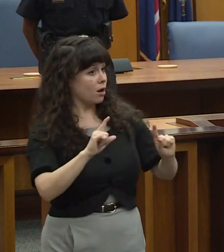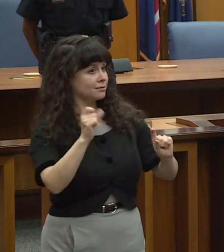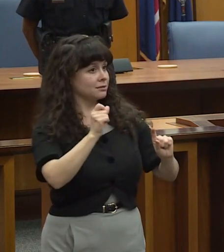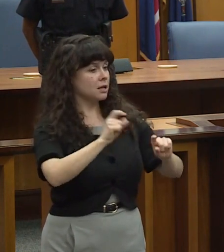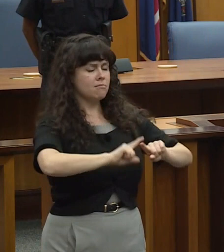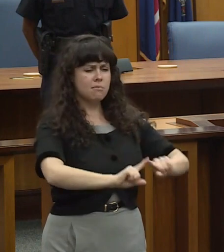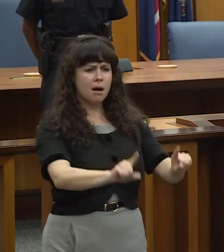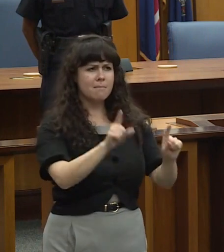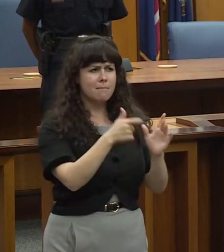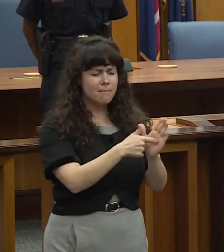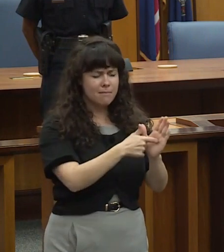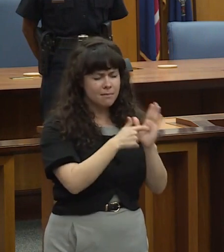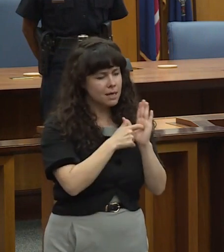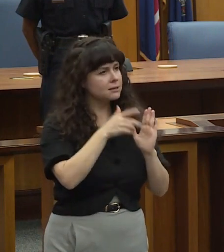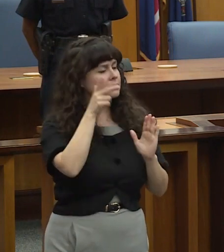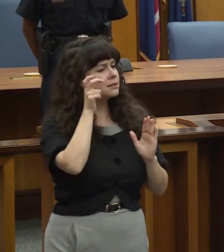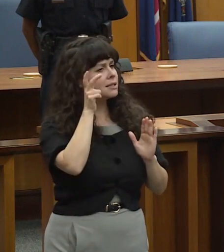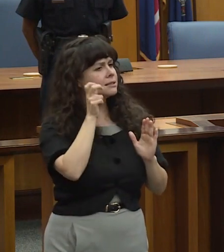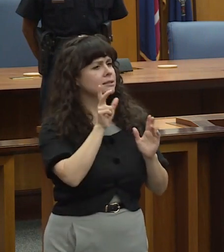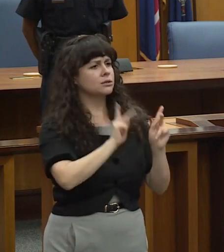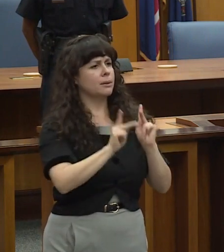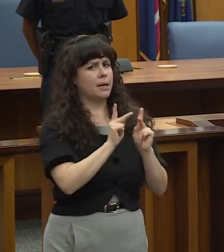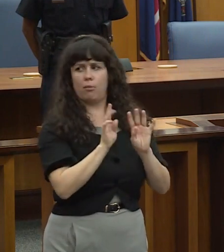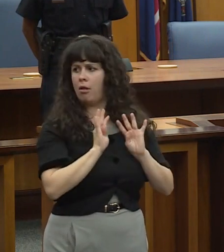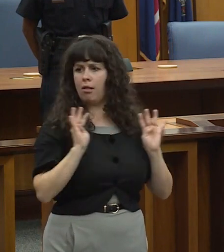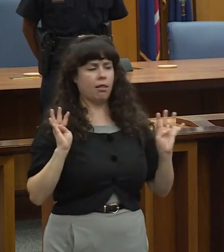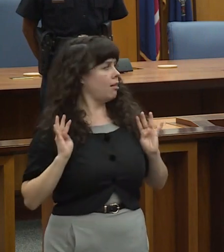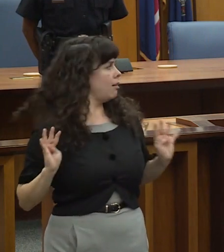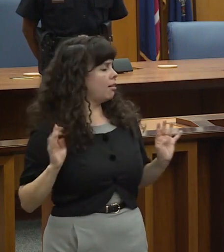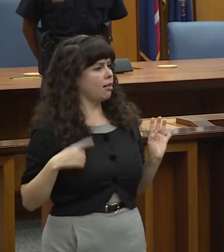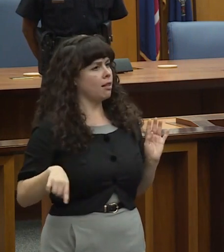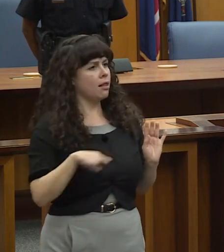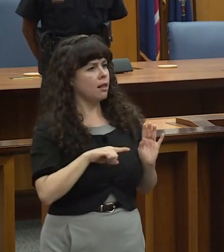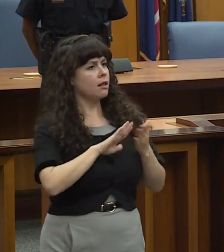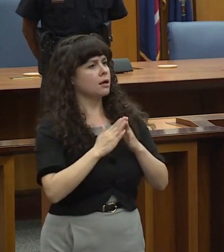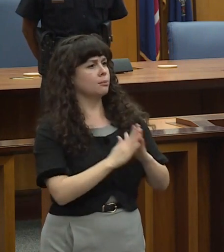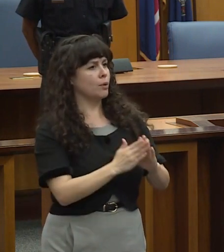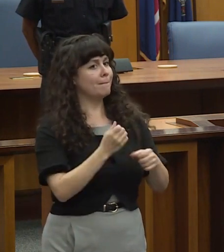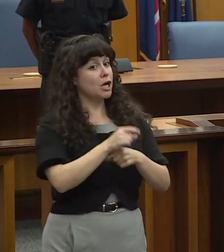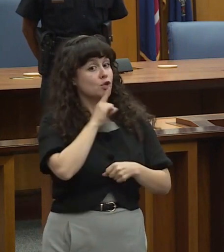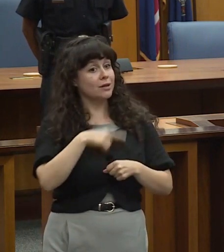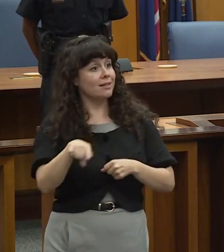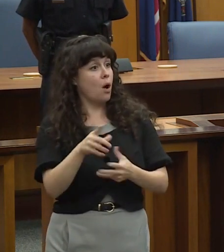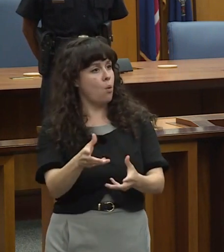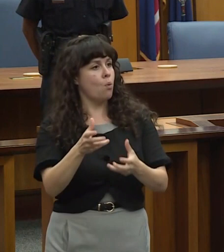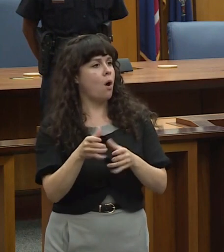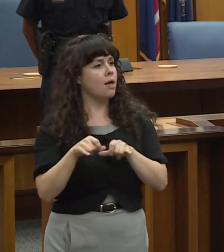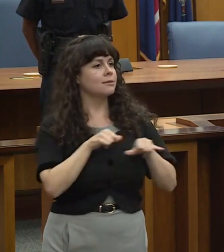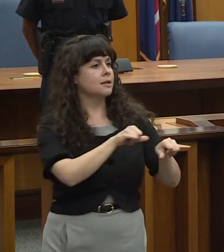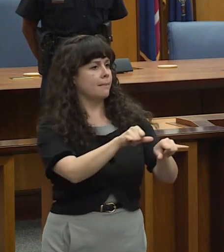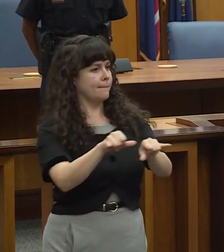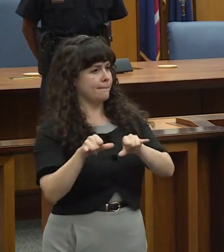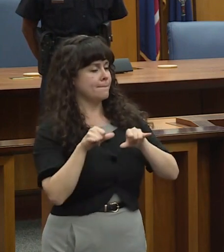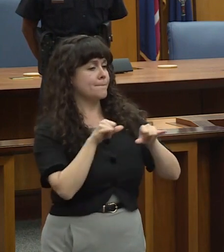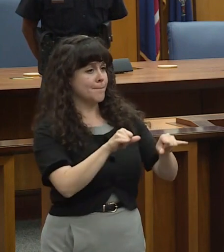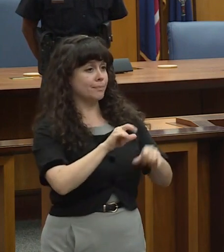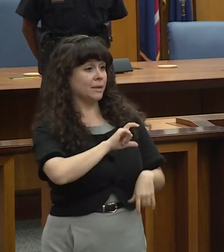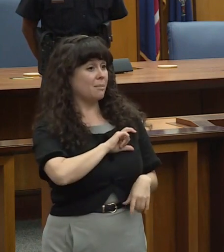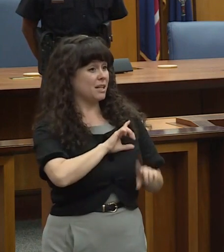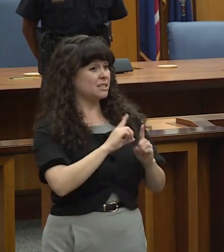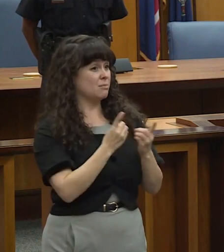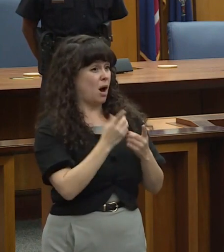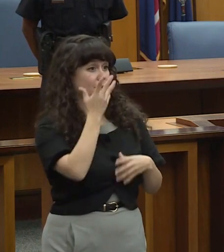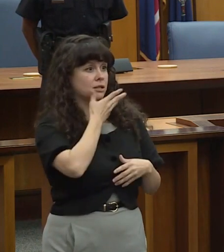people around me right now to make sure that that is what they want. Police departments look different across the country this is a conversation